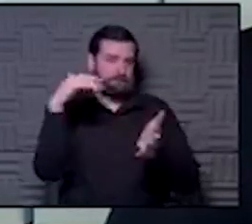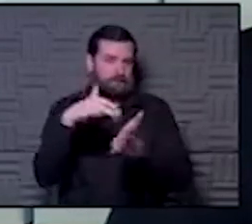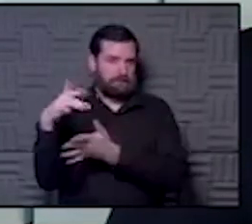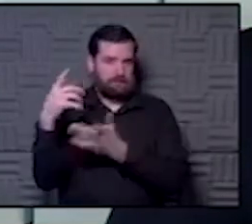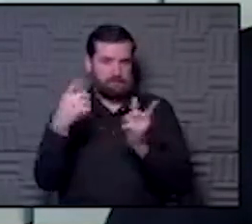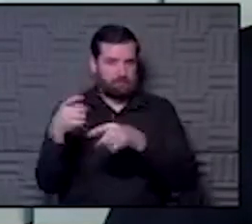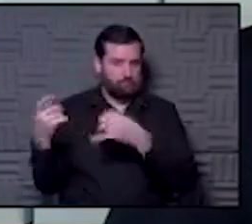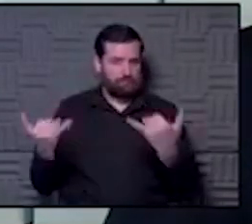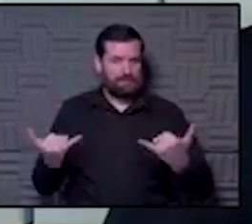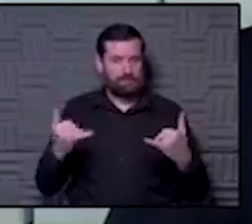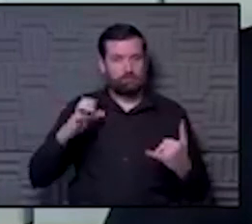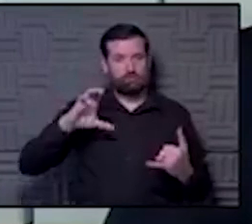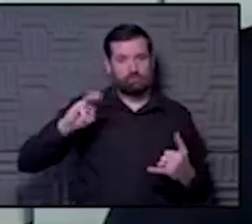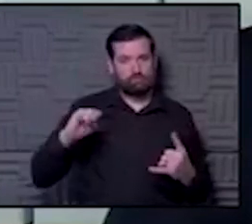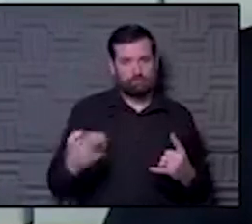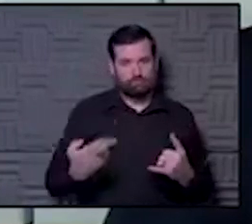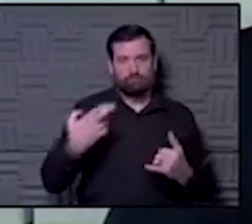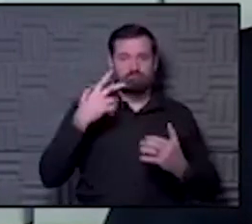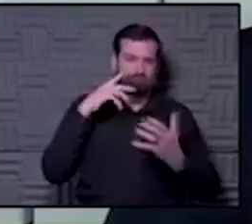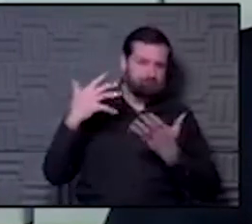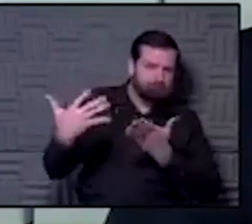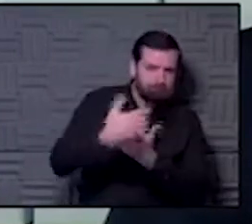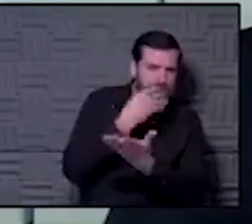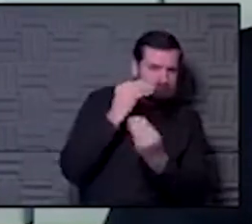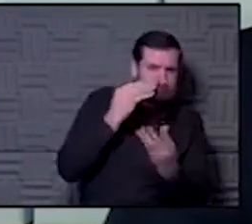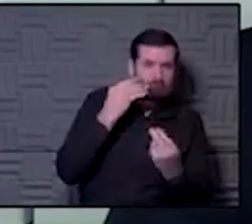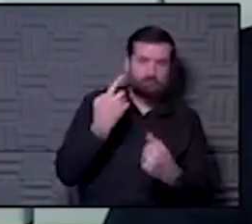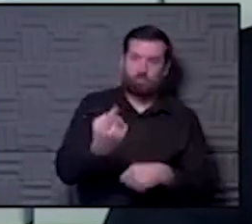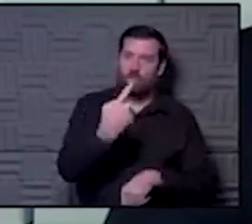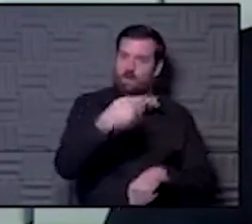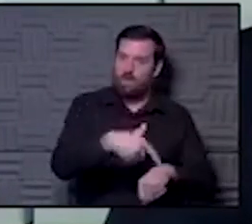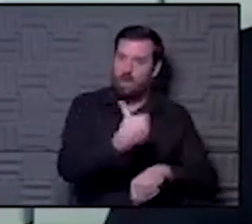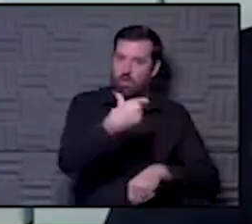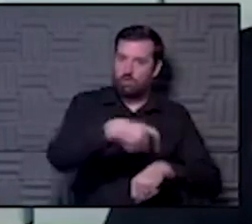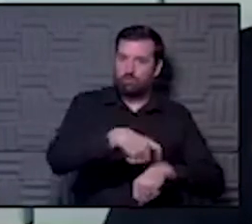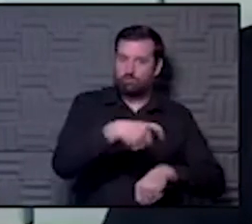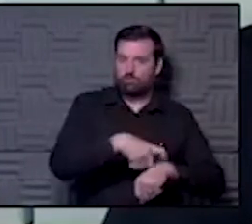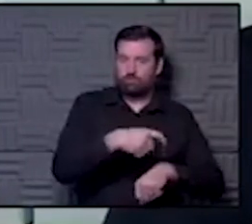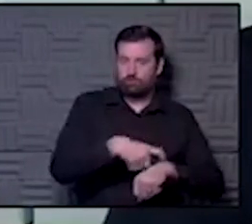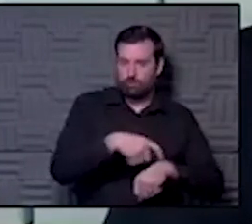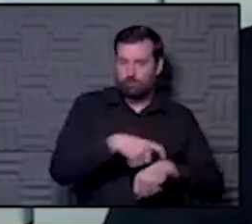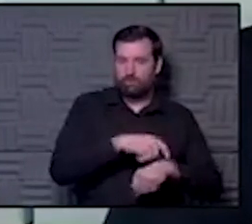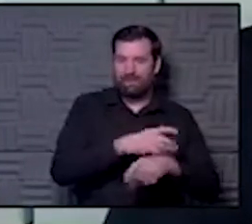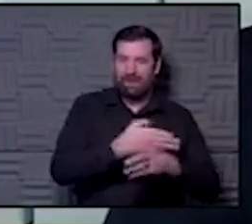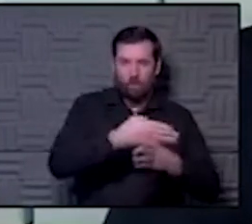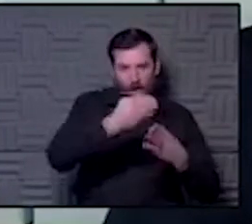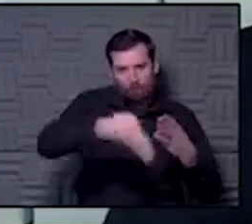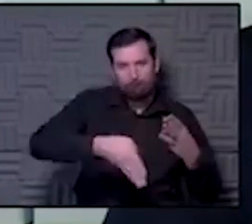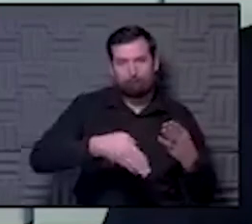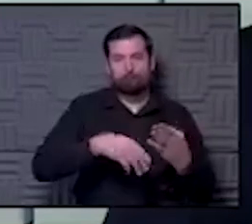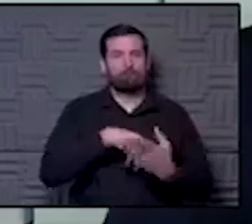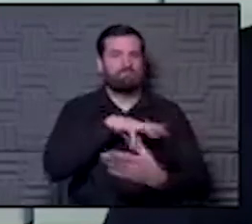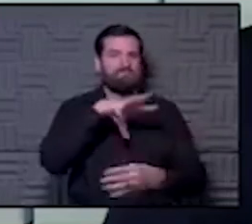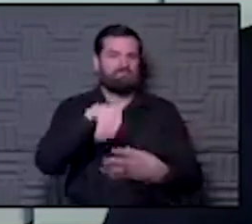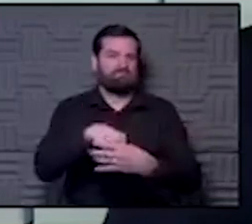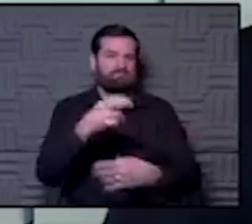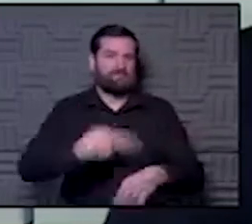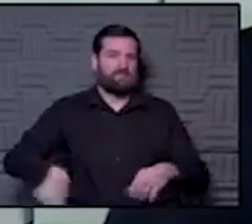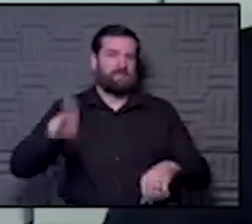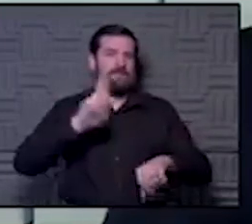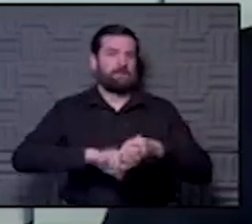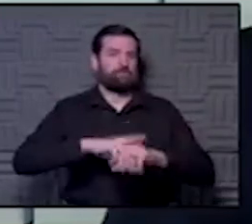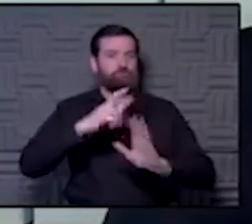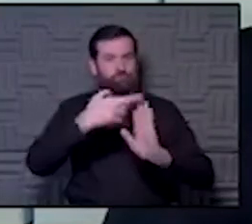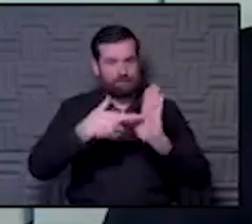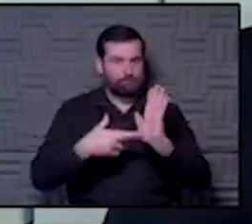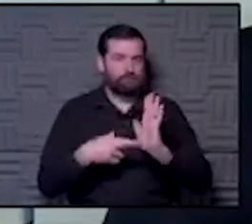Mercy collecting data on these kids. One is a long-term cardiac outcome study where we're participating in a national registry of MIS